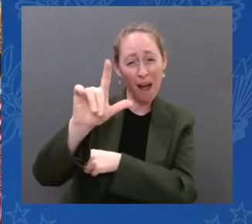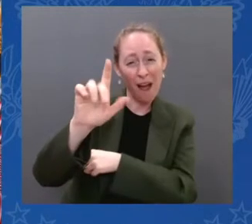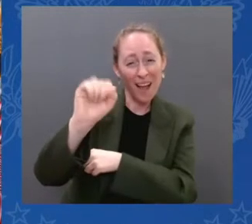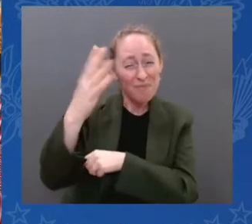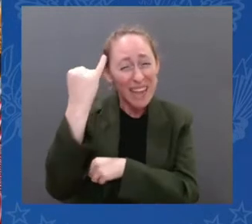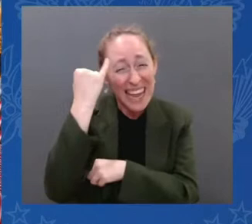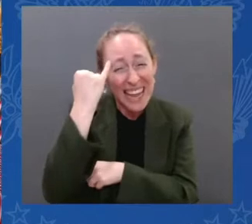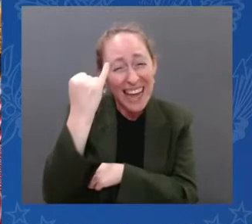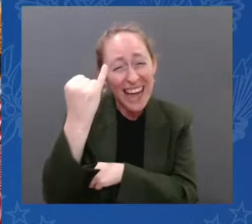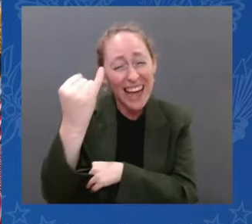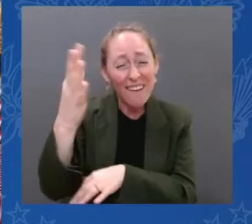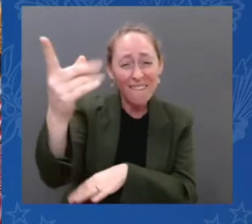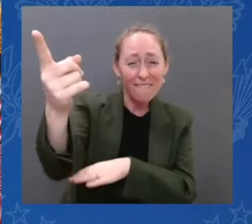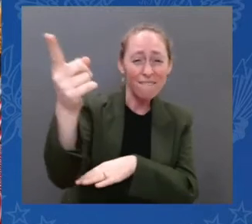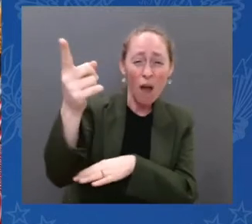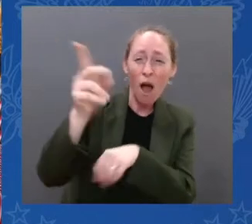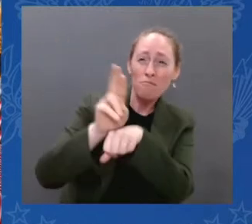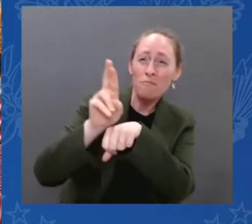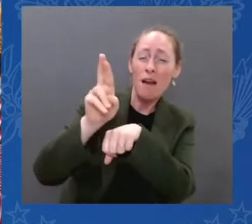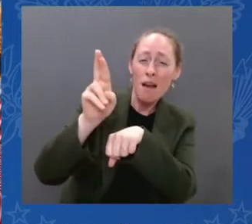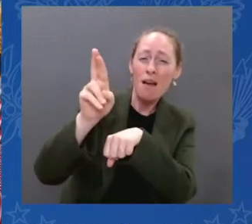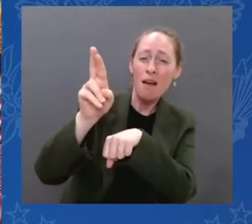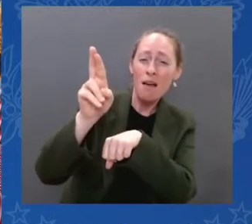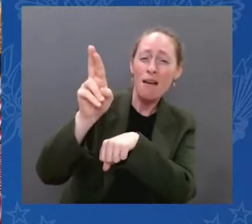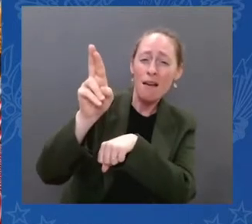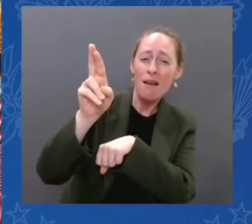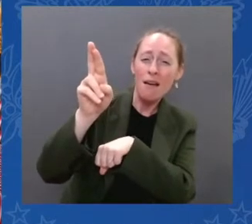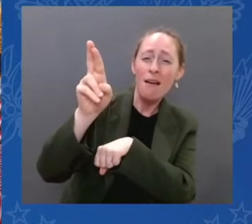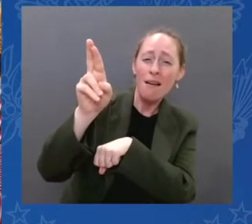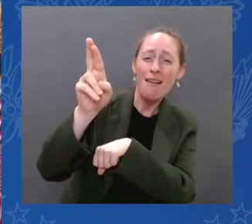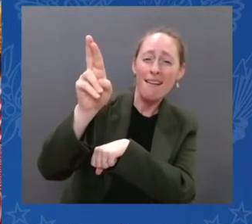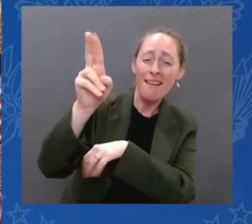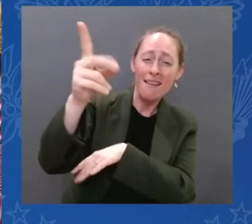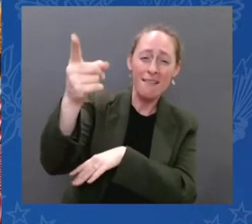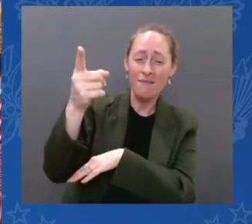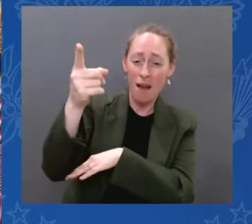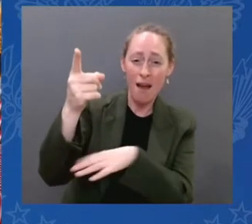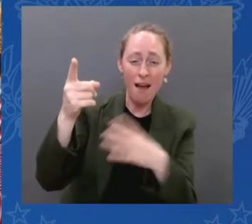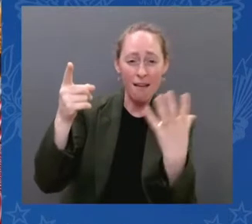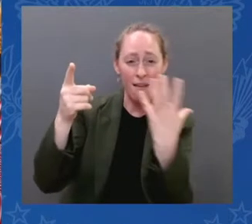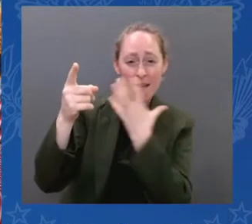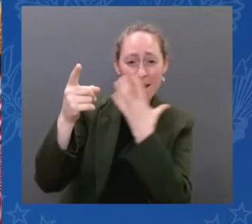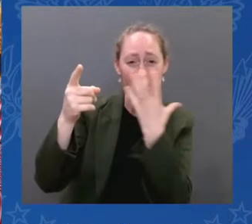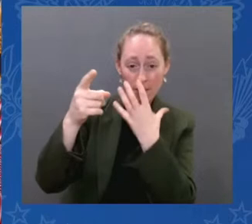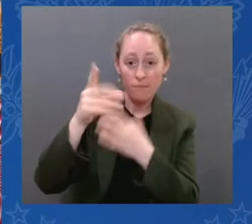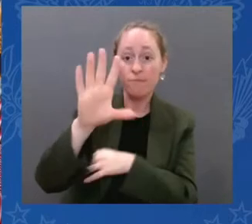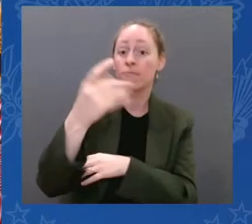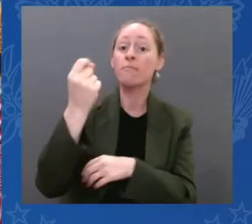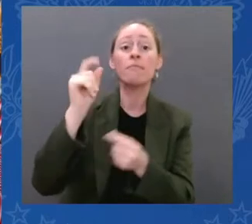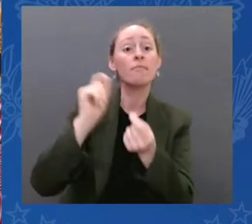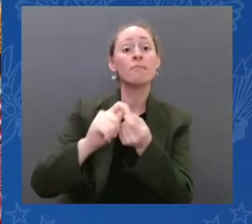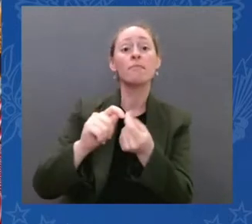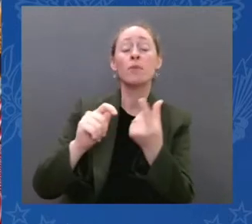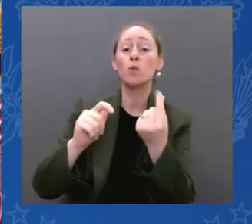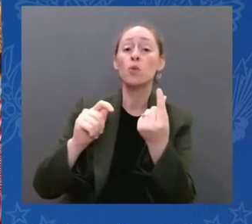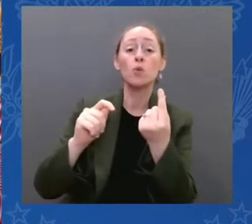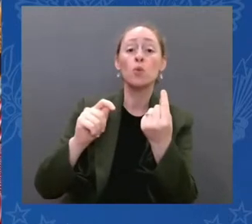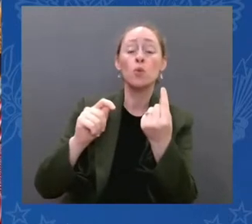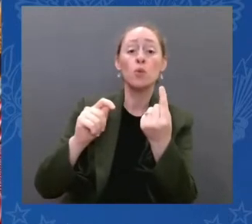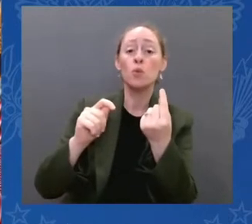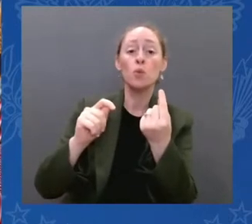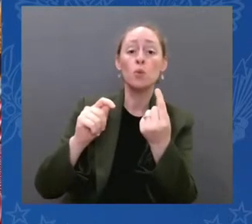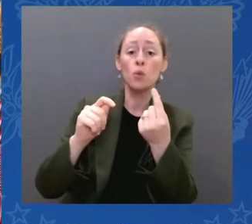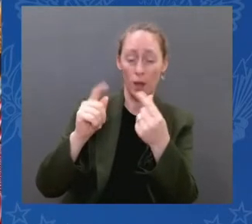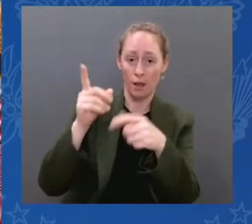unfolding itself, deploying a mirror 21 feet wide, a sun shield the size of a tennis court, and